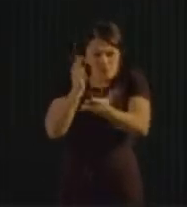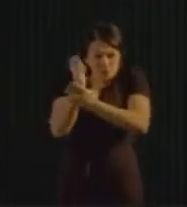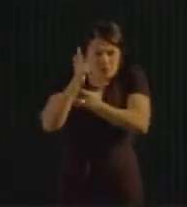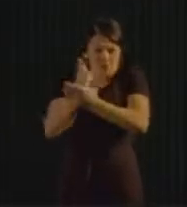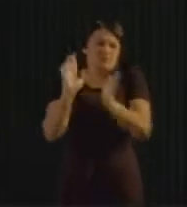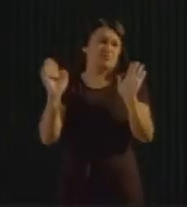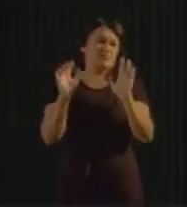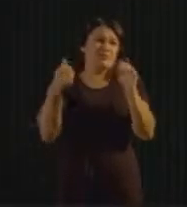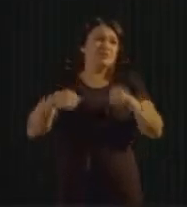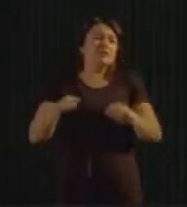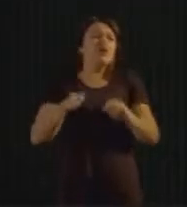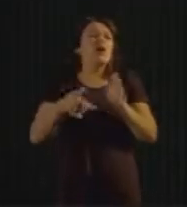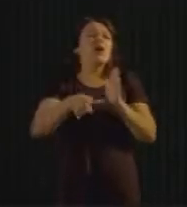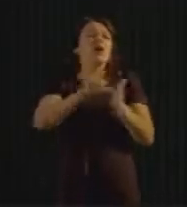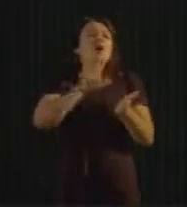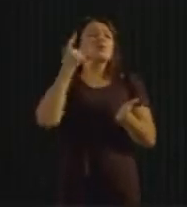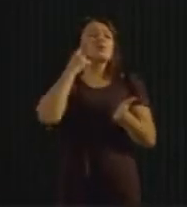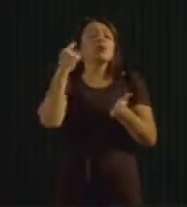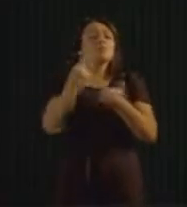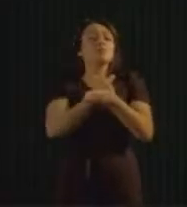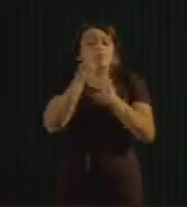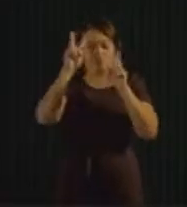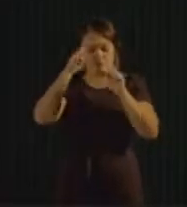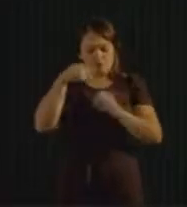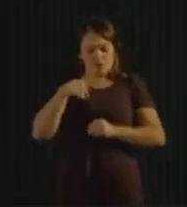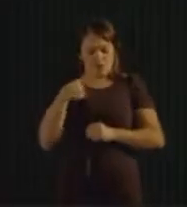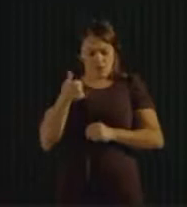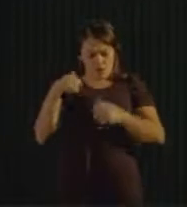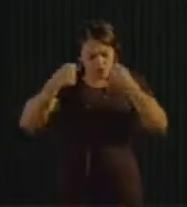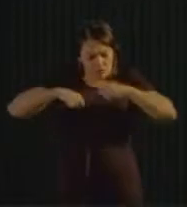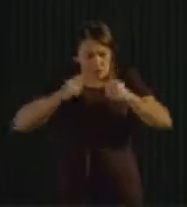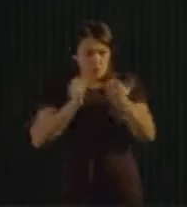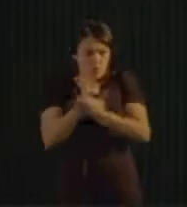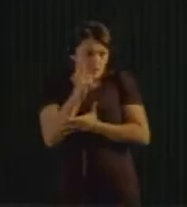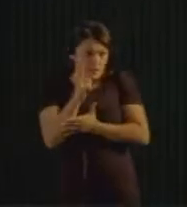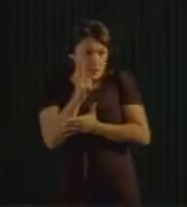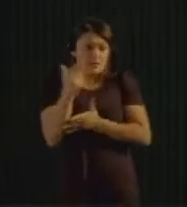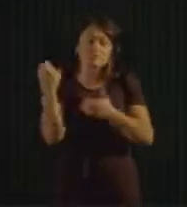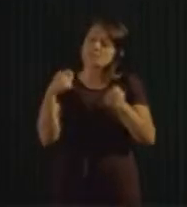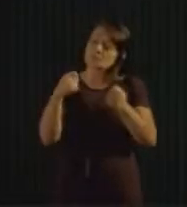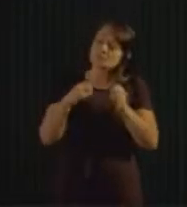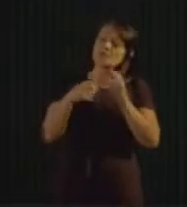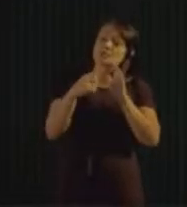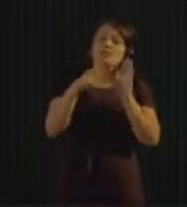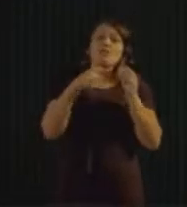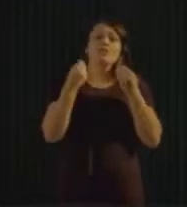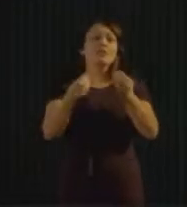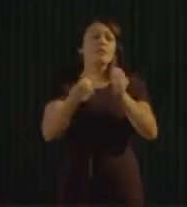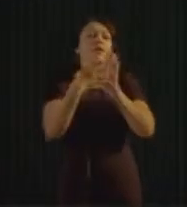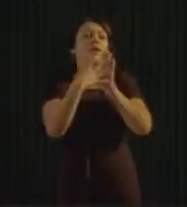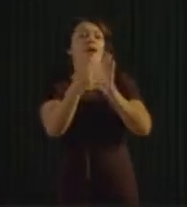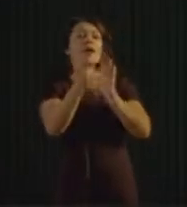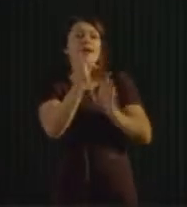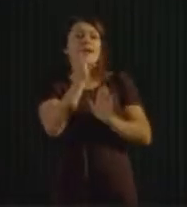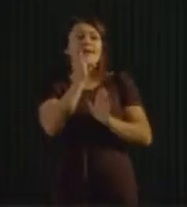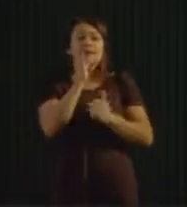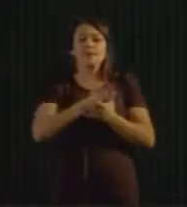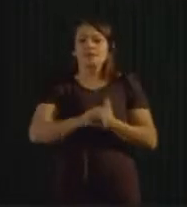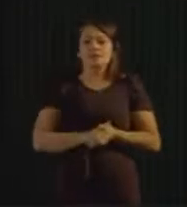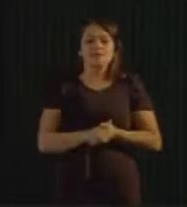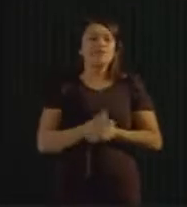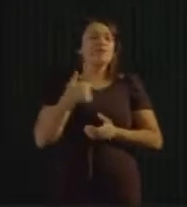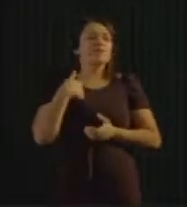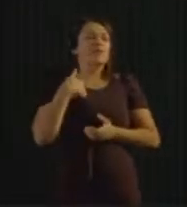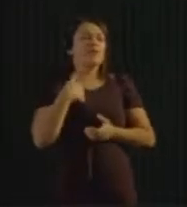process of material and resources. Daily life example, for example, a paper cup or a plastic cup. You can easily change it.